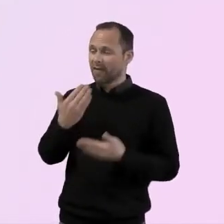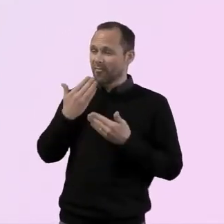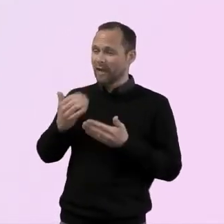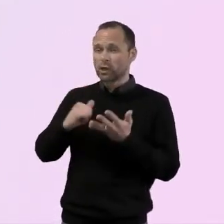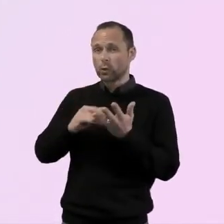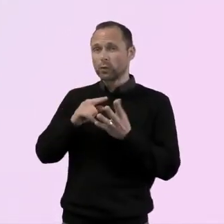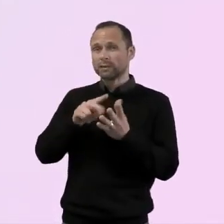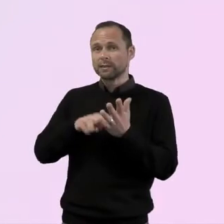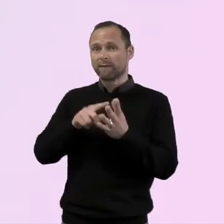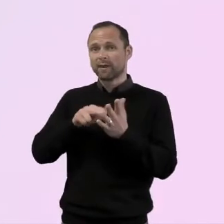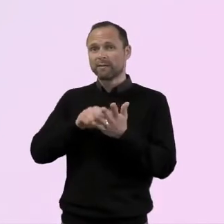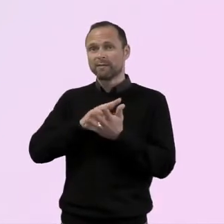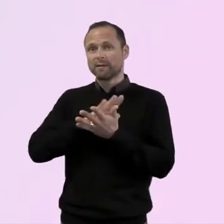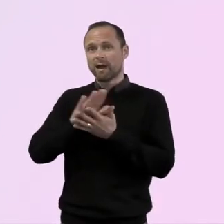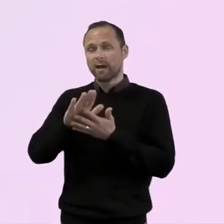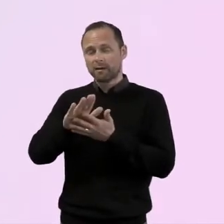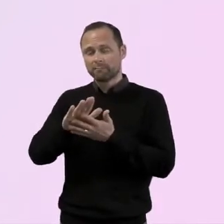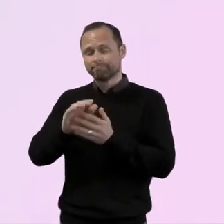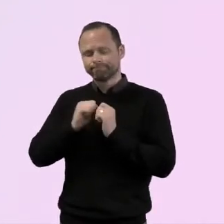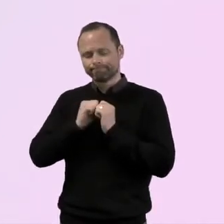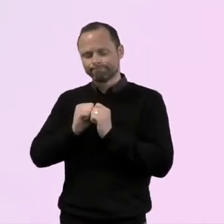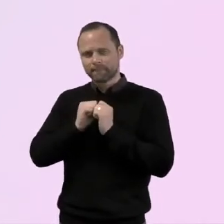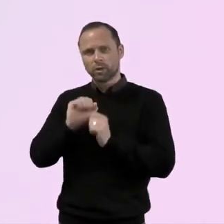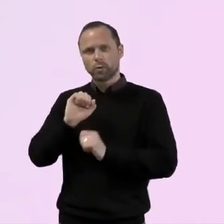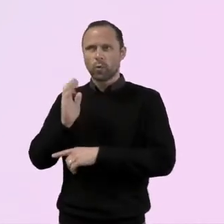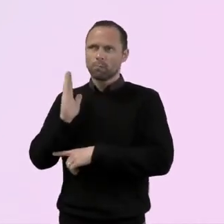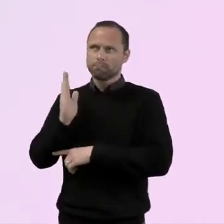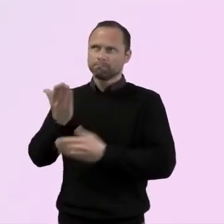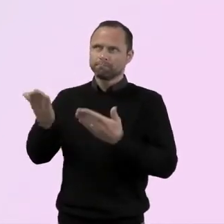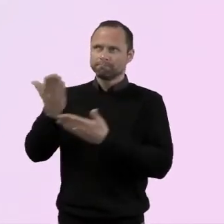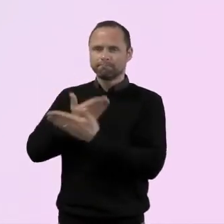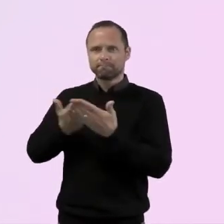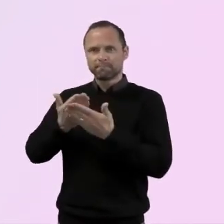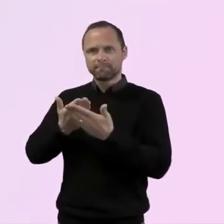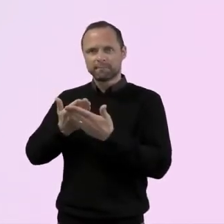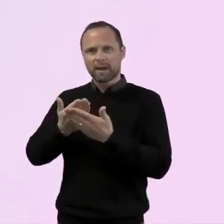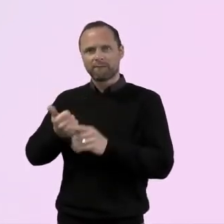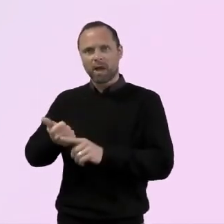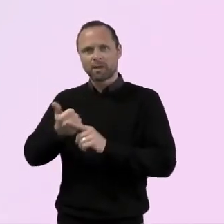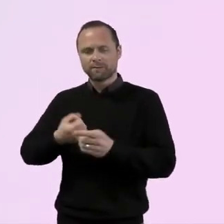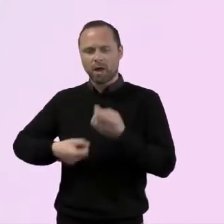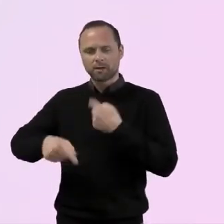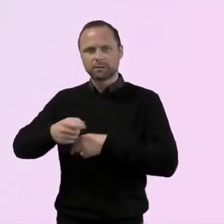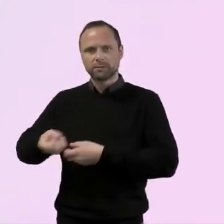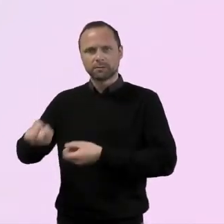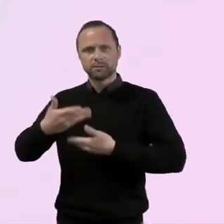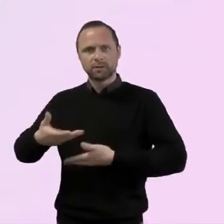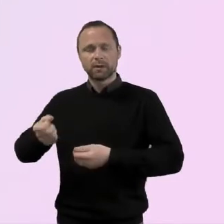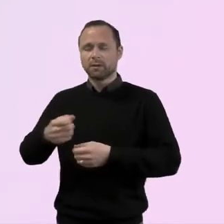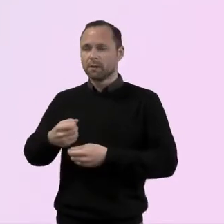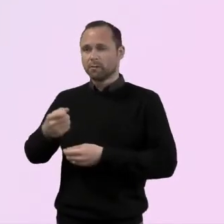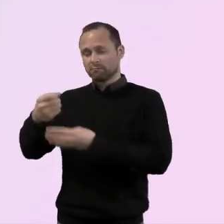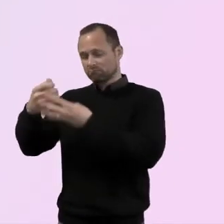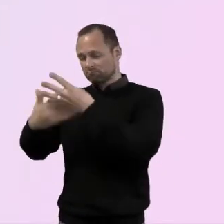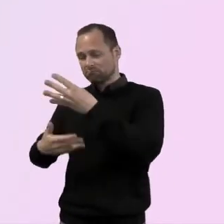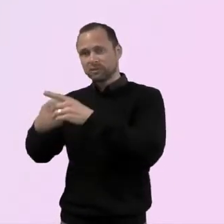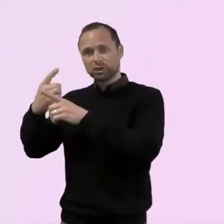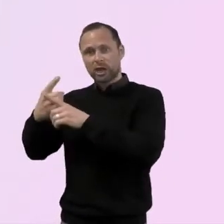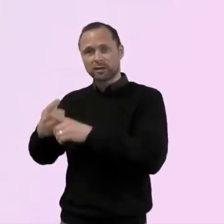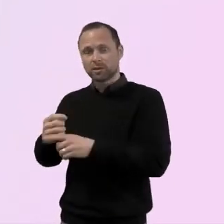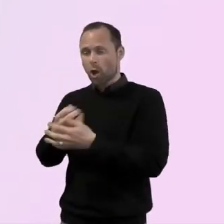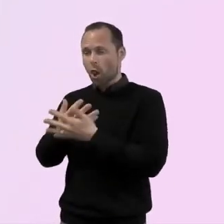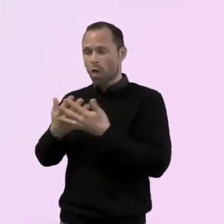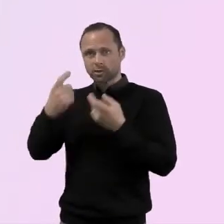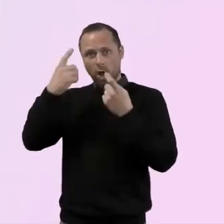appreciate that. Um, there are lots of, uh, people giving some, um, ideas in the chat as well. Um,